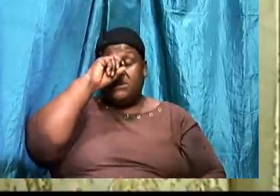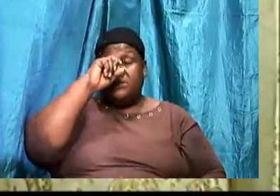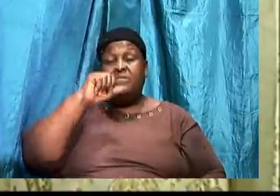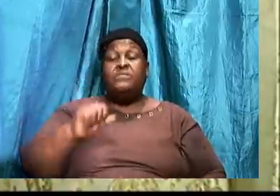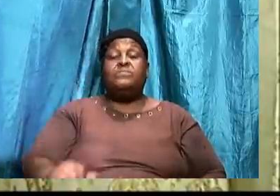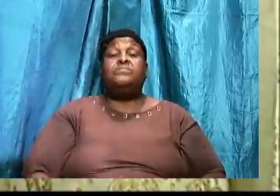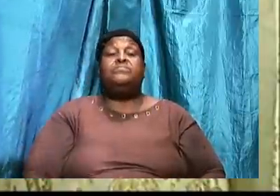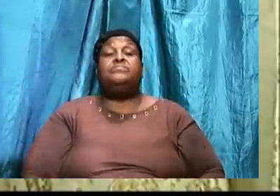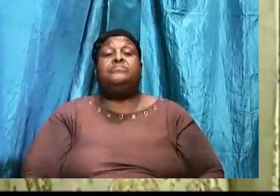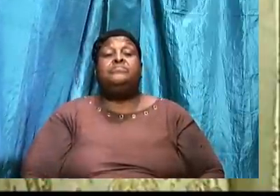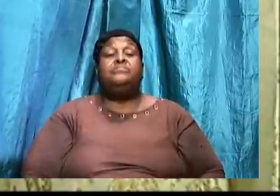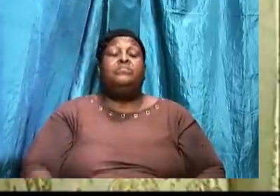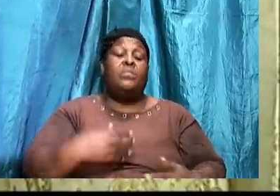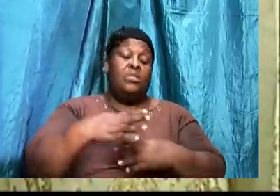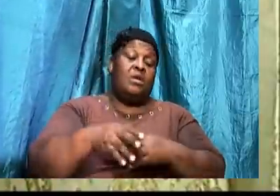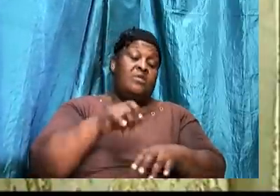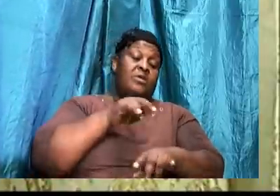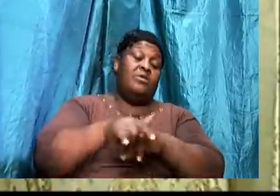Another wild of the devil.